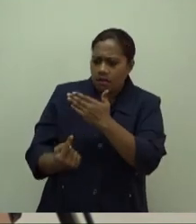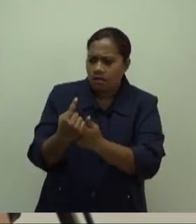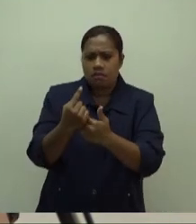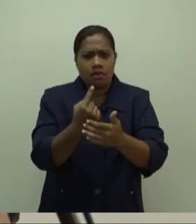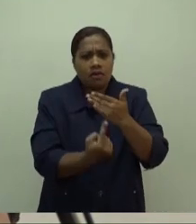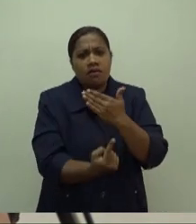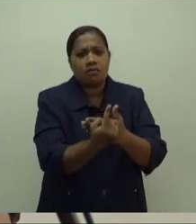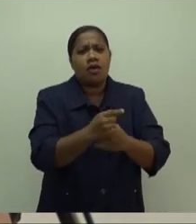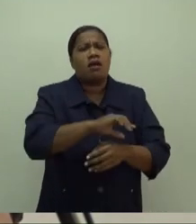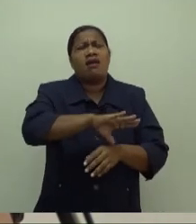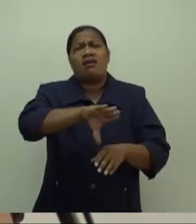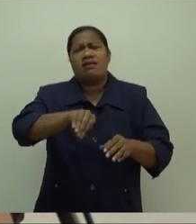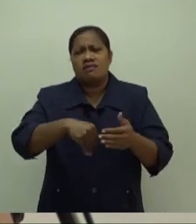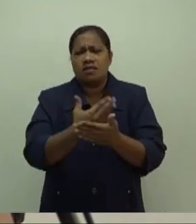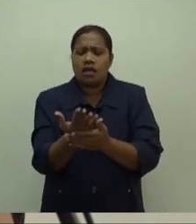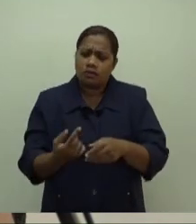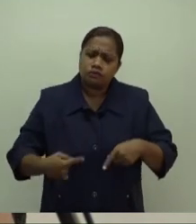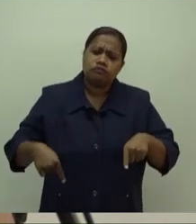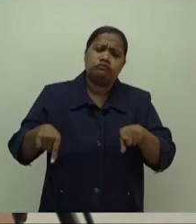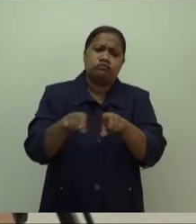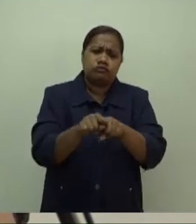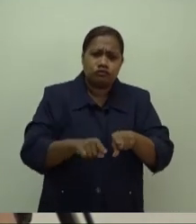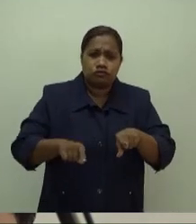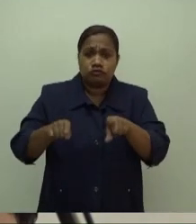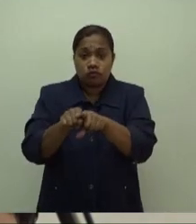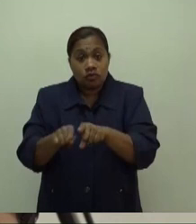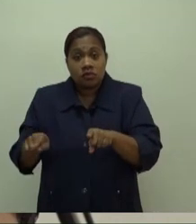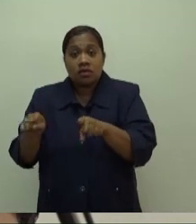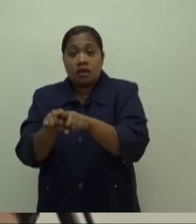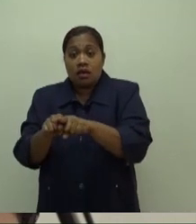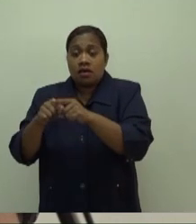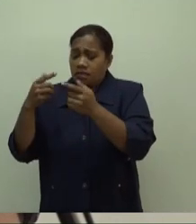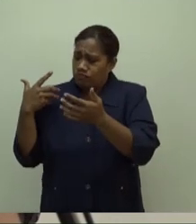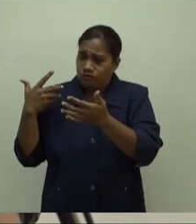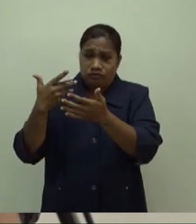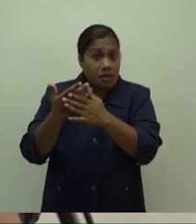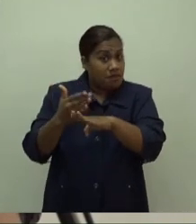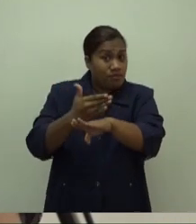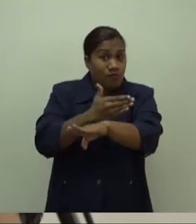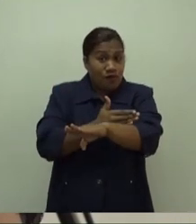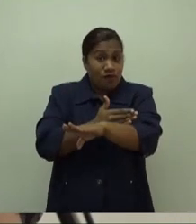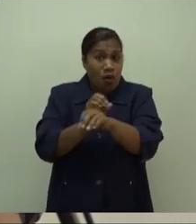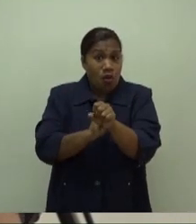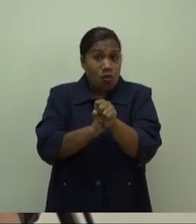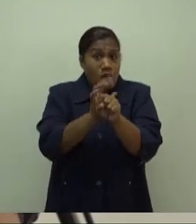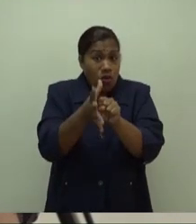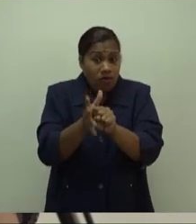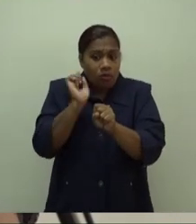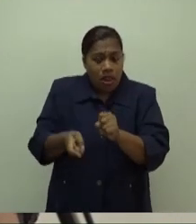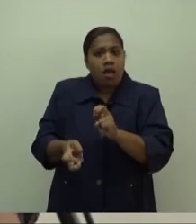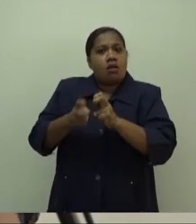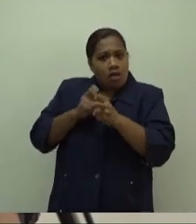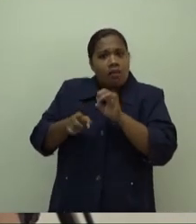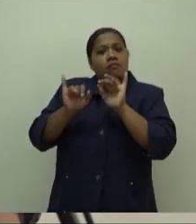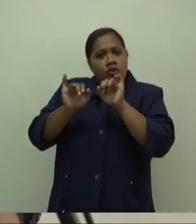We know that it is a burden that has persisted long before COVID. In fact, long before I became a doctor.